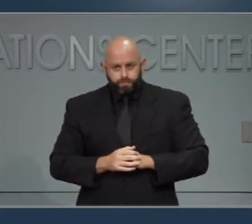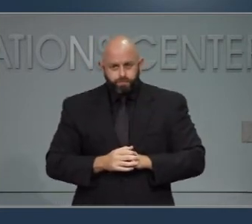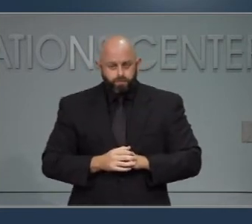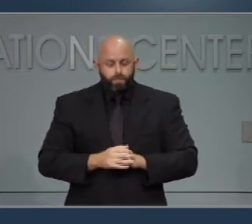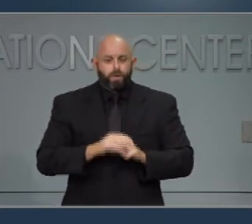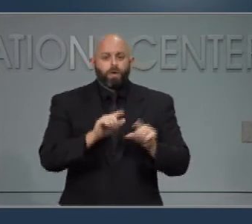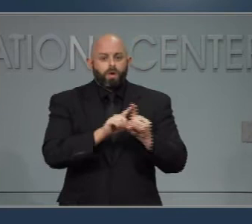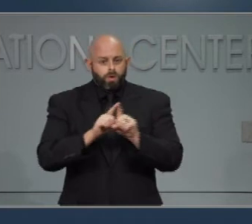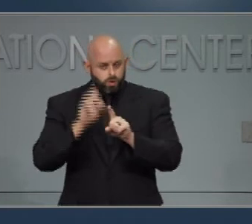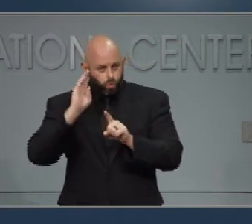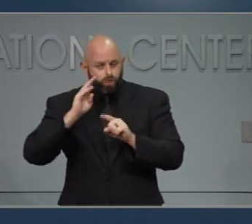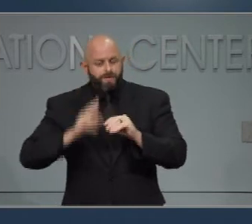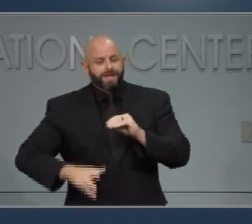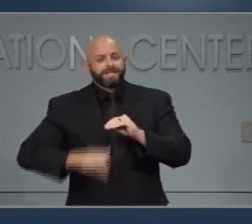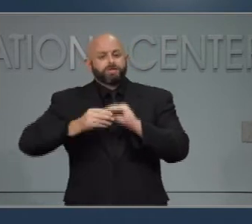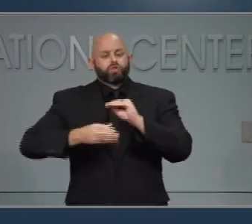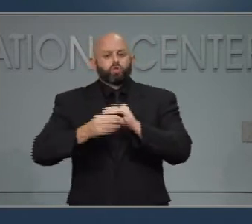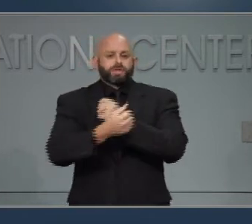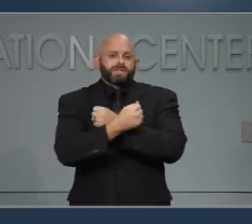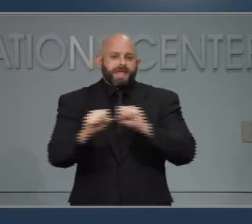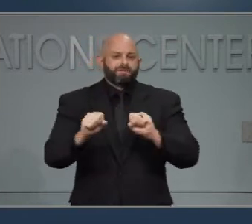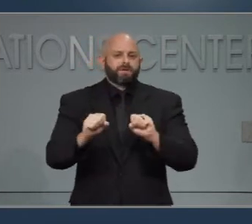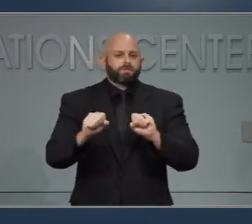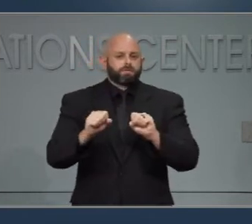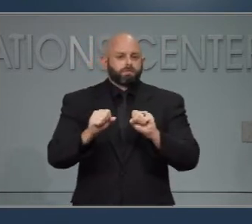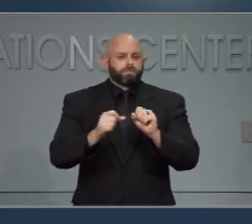additional safety measures required.